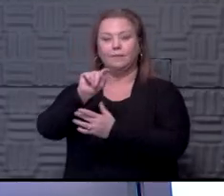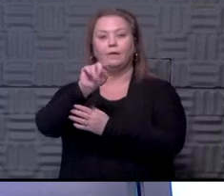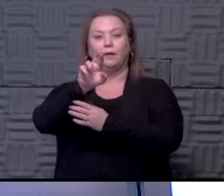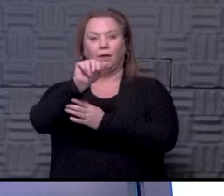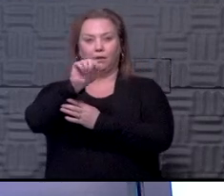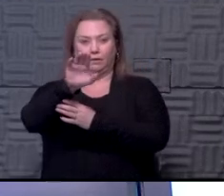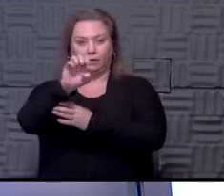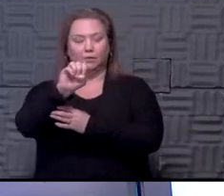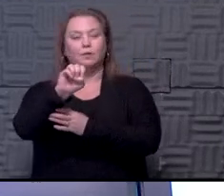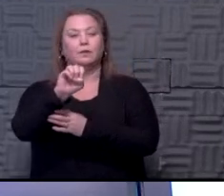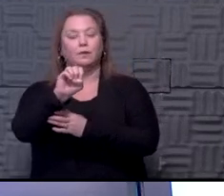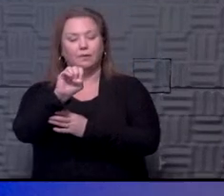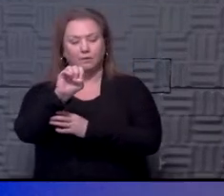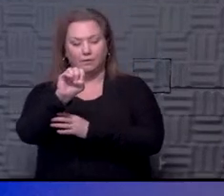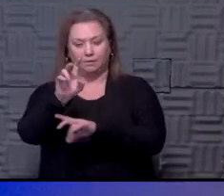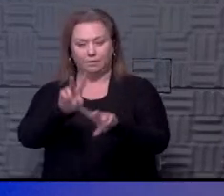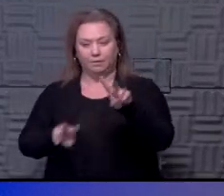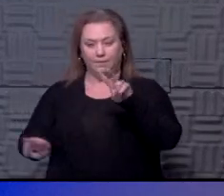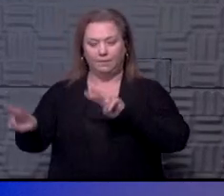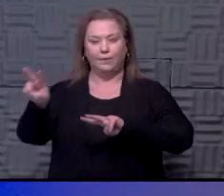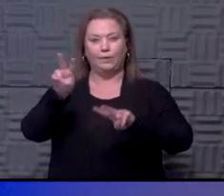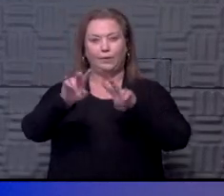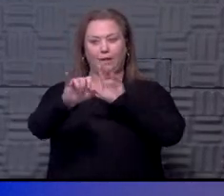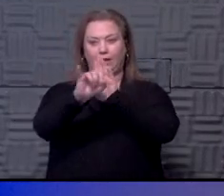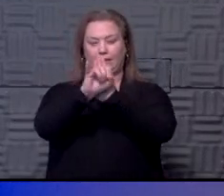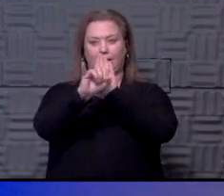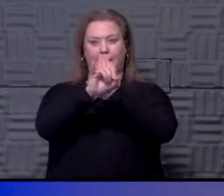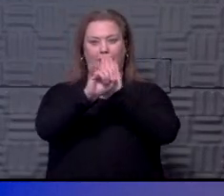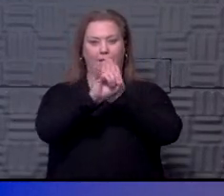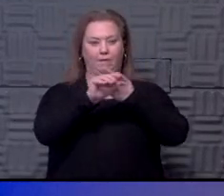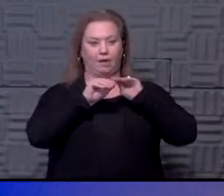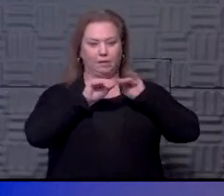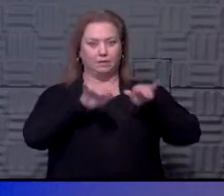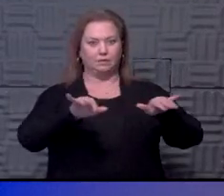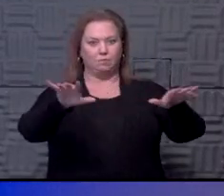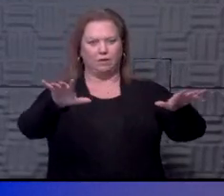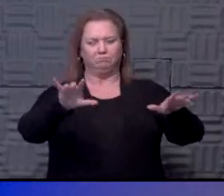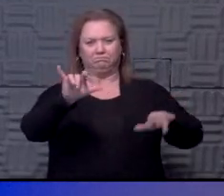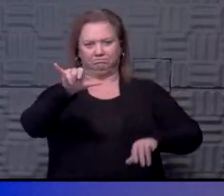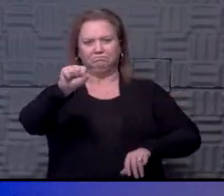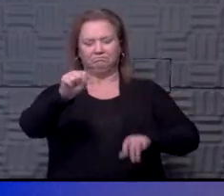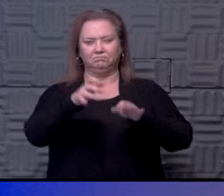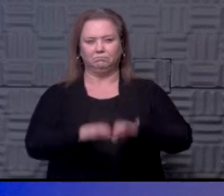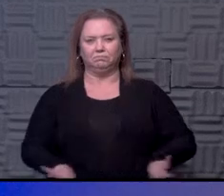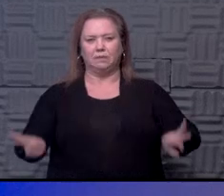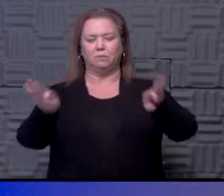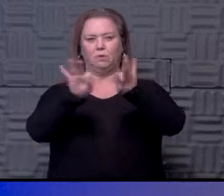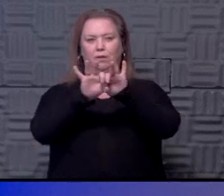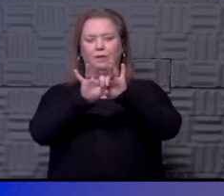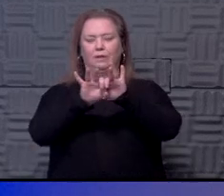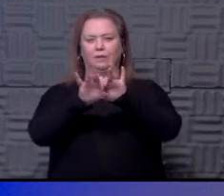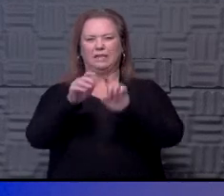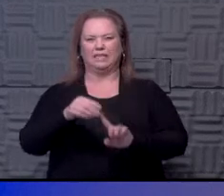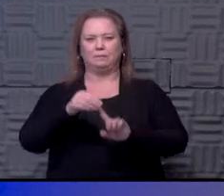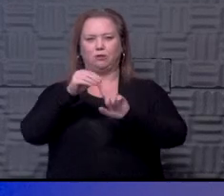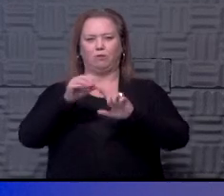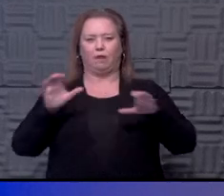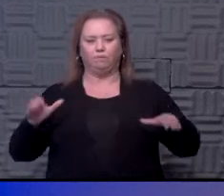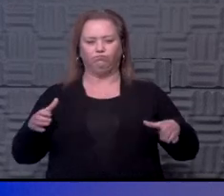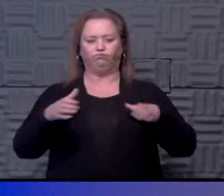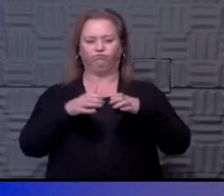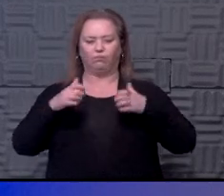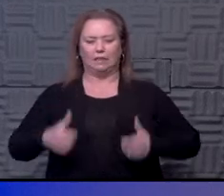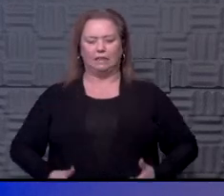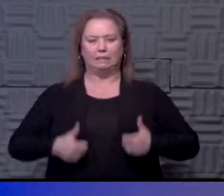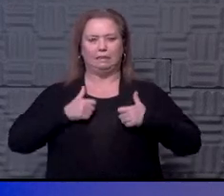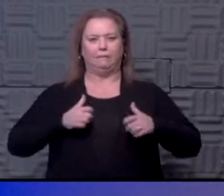looking and identifying outbreak situations are extremely important, especially if you have congregate living situations